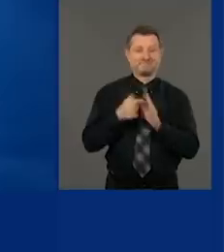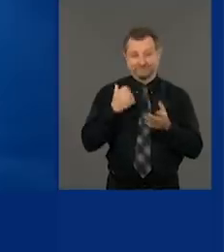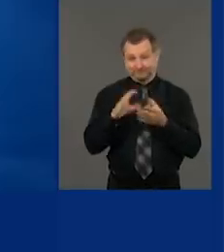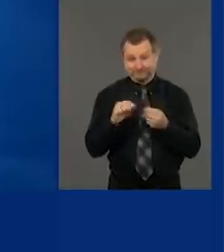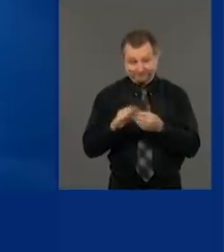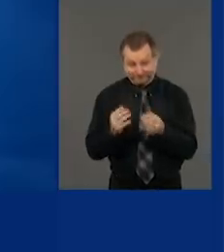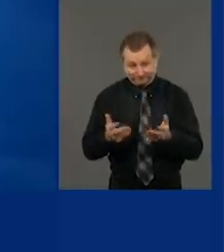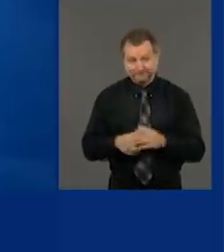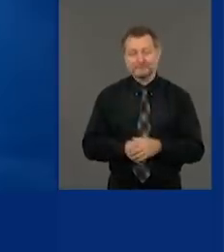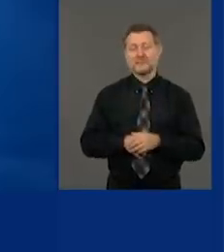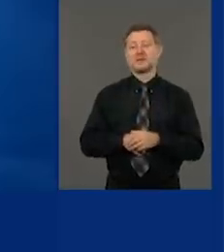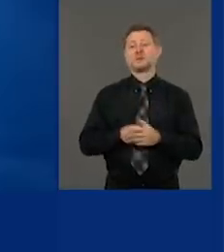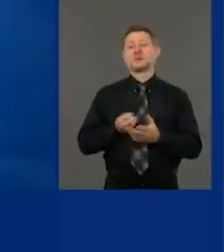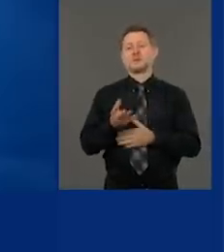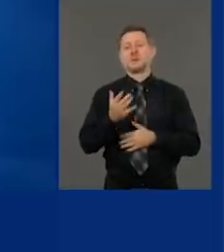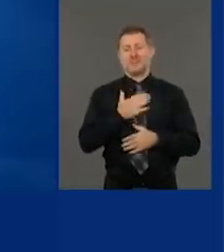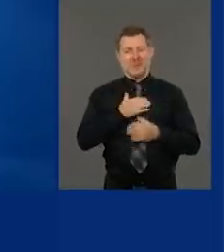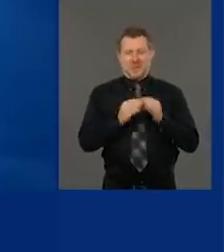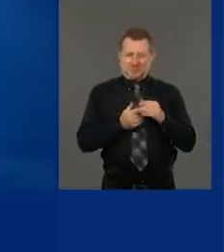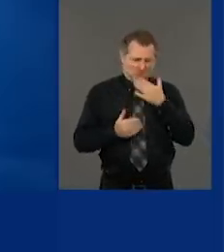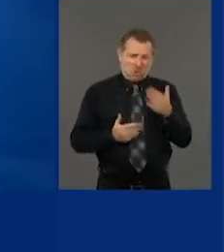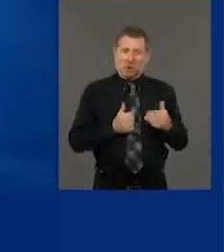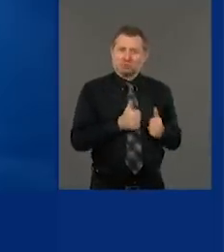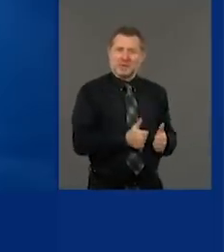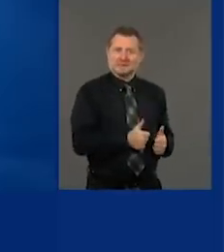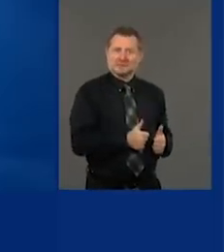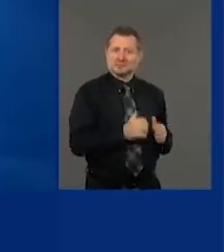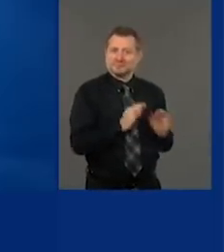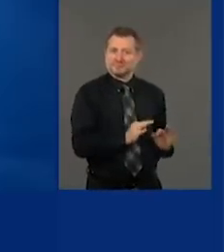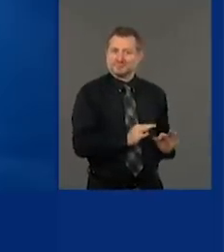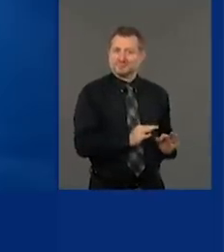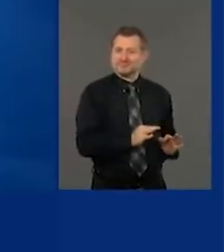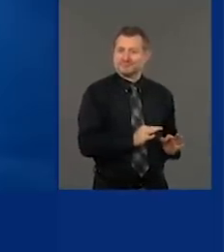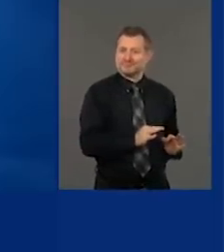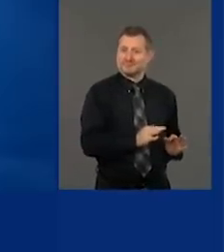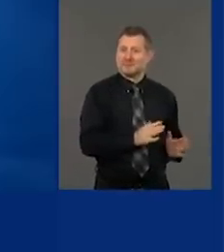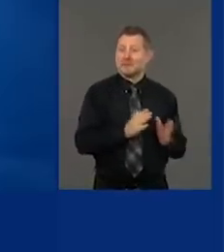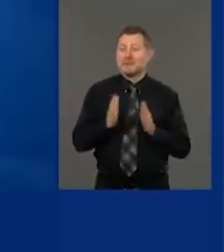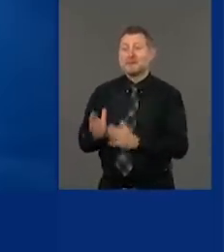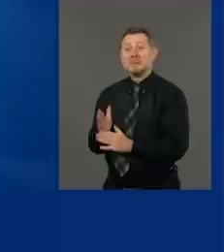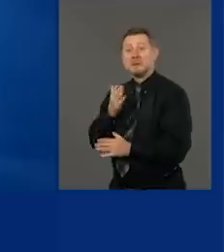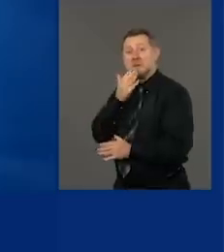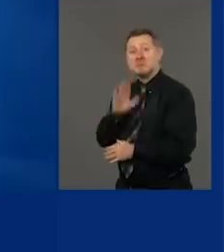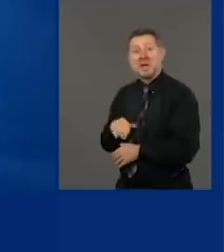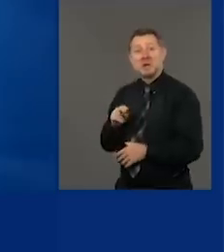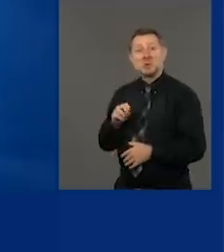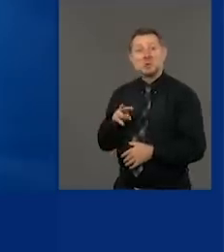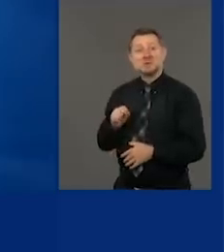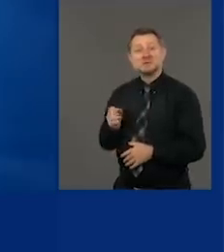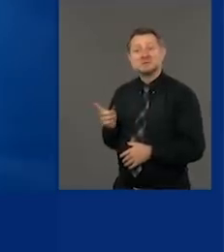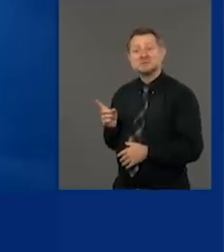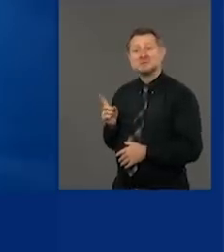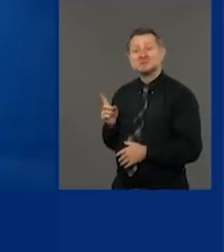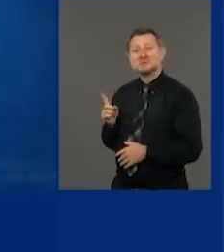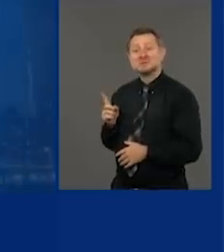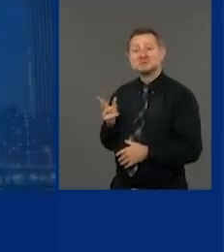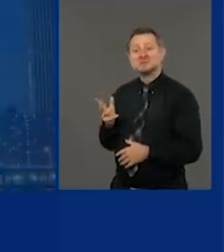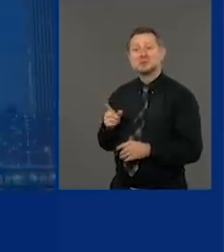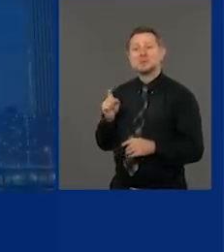All our numbers are good. All our numbers are good. Bad news is we have to keep them that way.